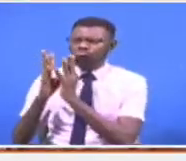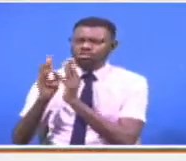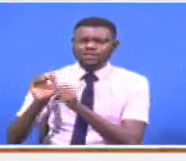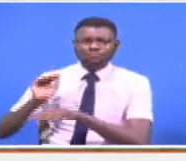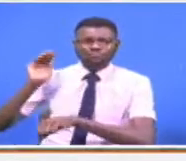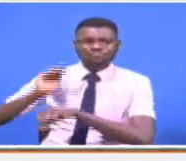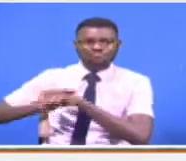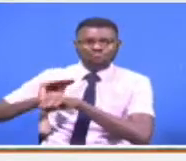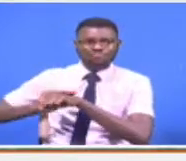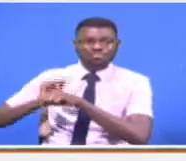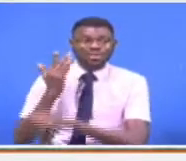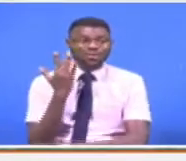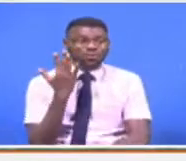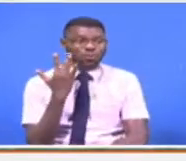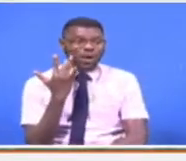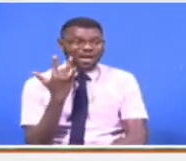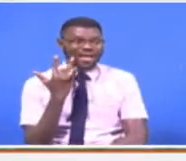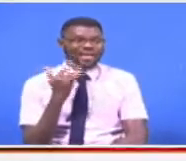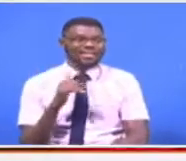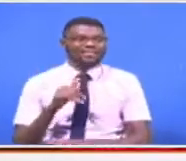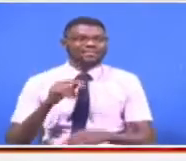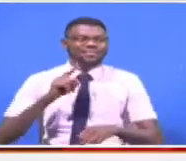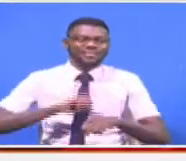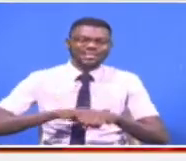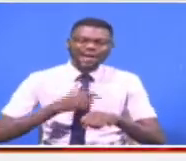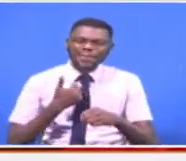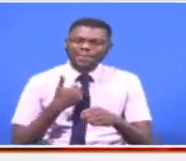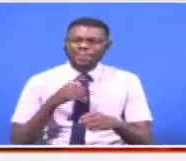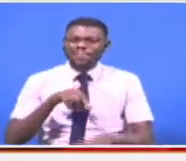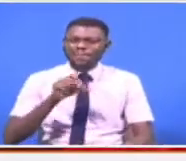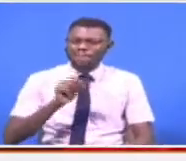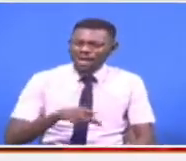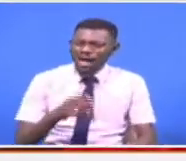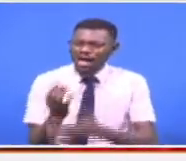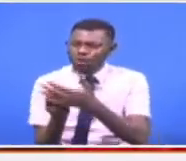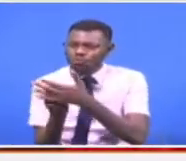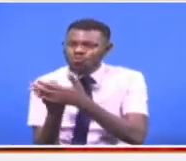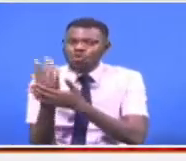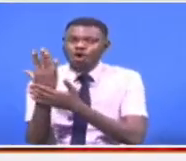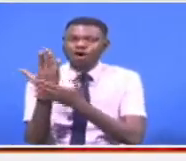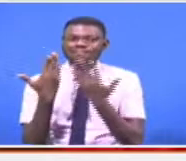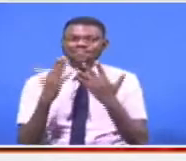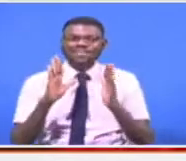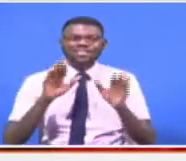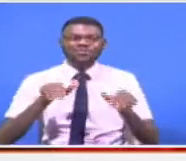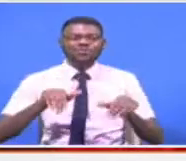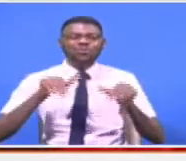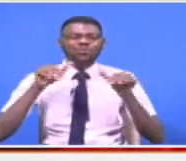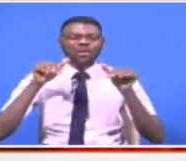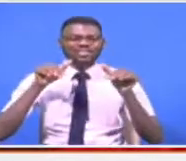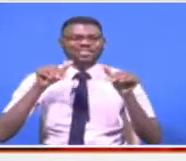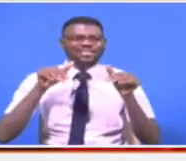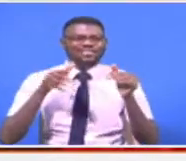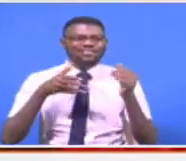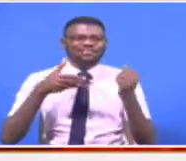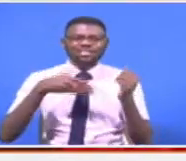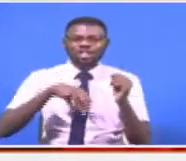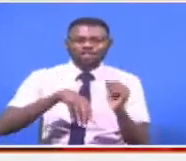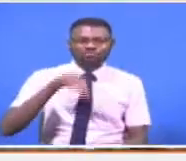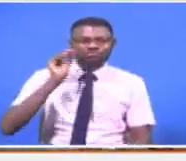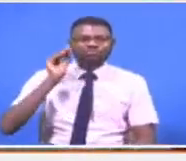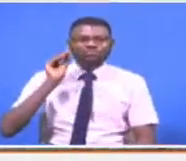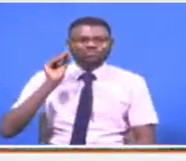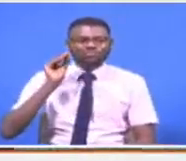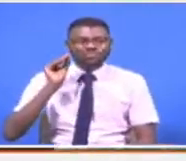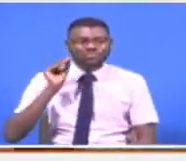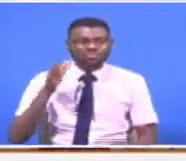mimi kwa sababu uh nikisha panda makonge ikisha mea wea unangonjia tu kuja kufuna kama sahi nime